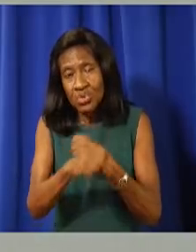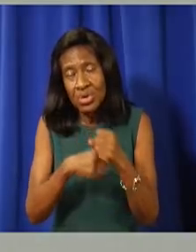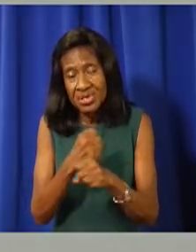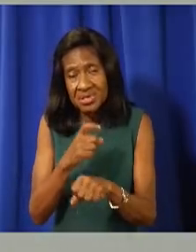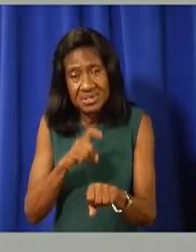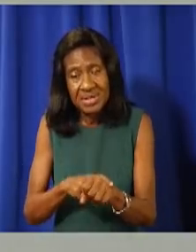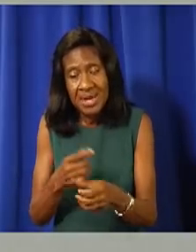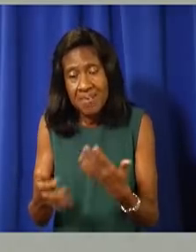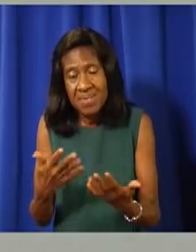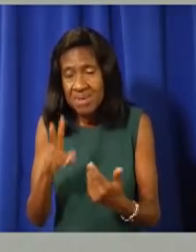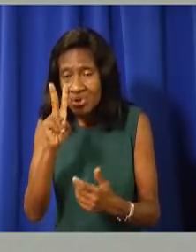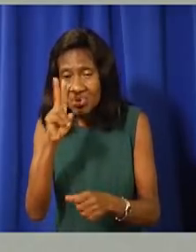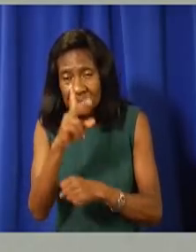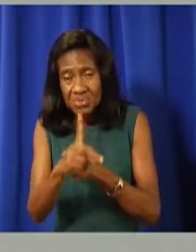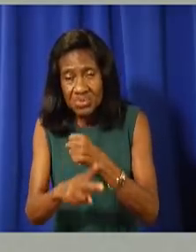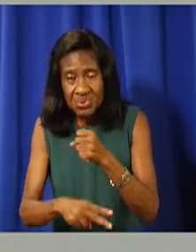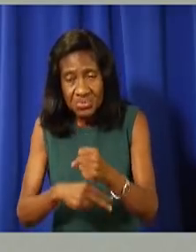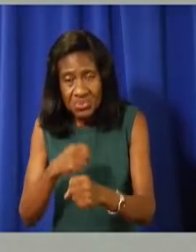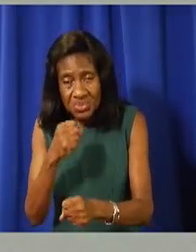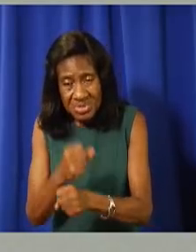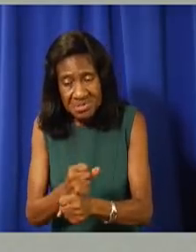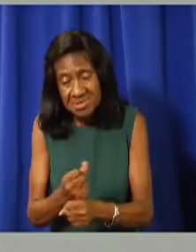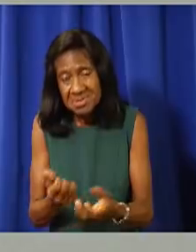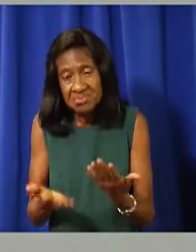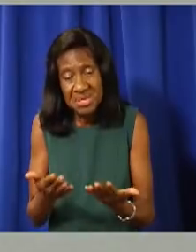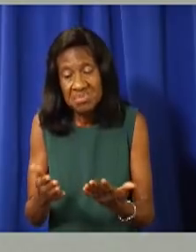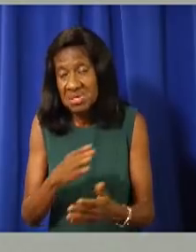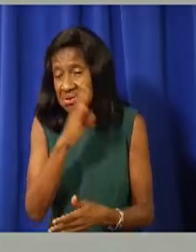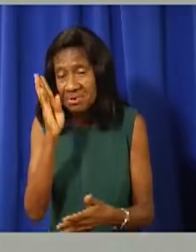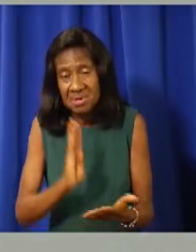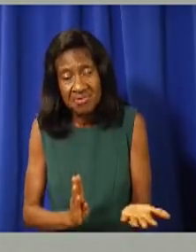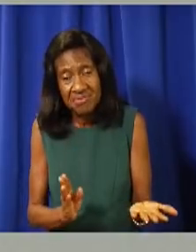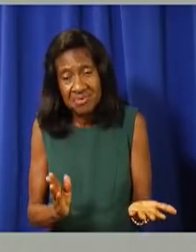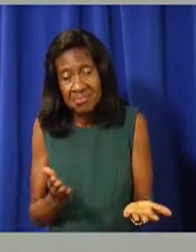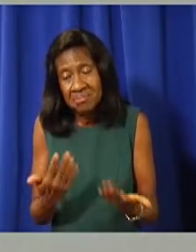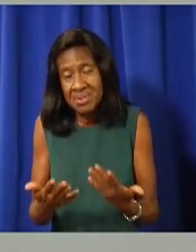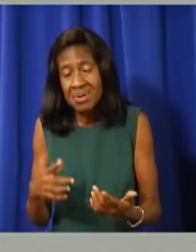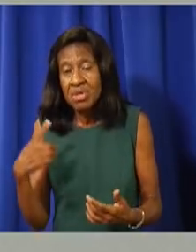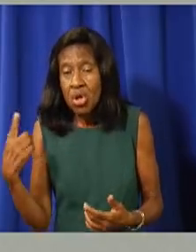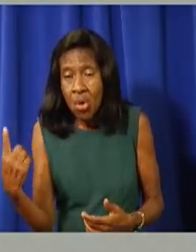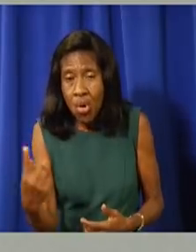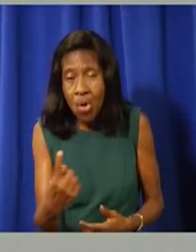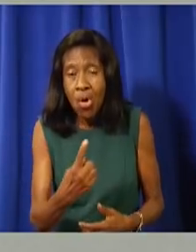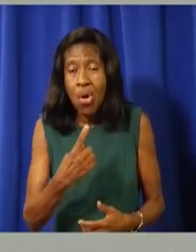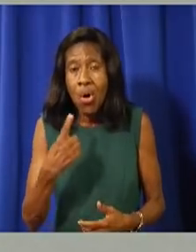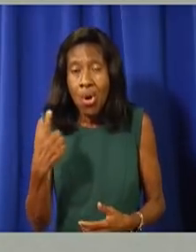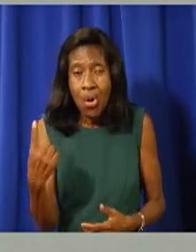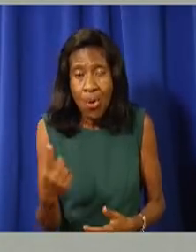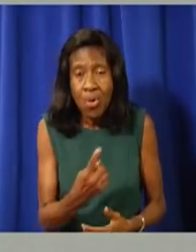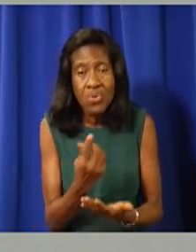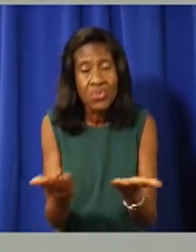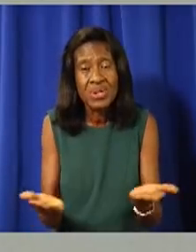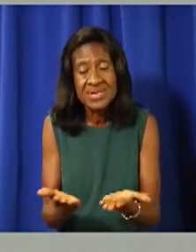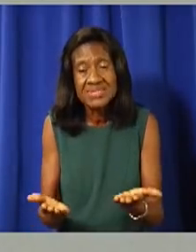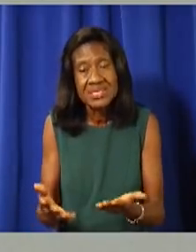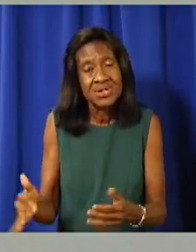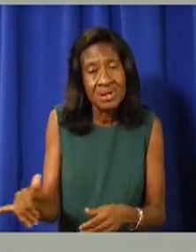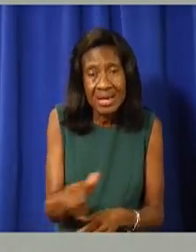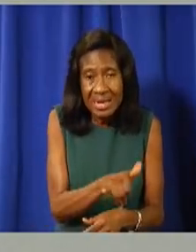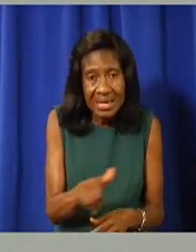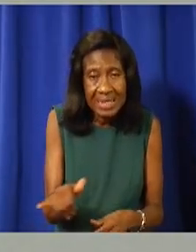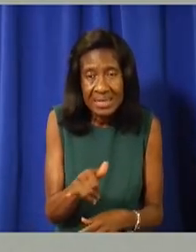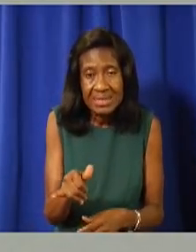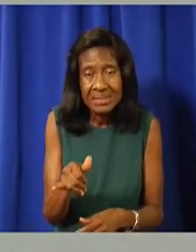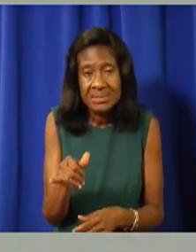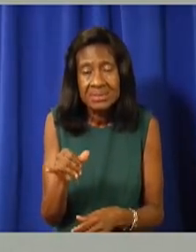years. It may never go away. It may become something that's, that's endemic like the flu. And we, we learn to live with it. Our, our